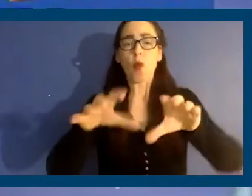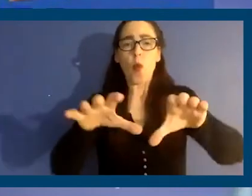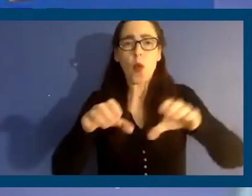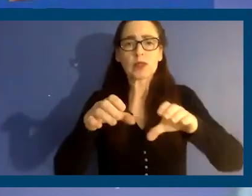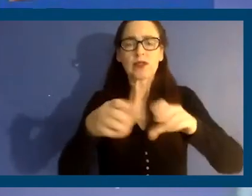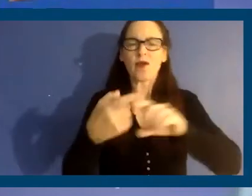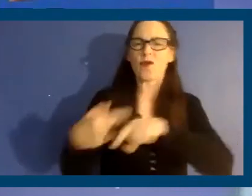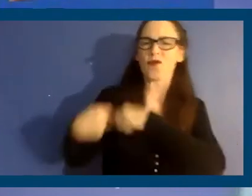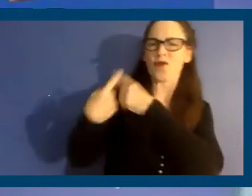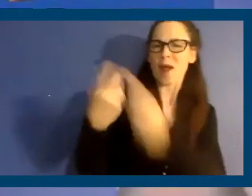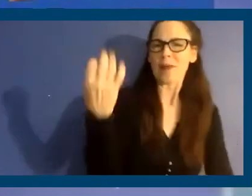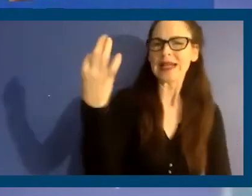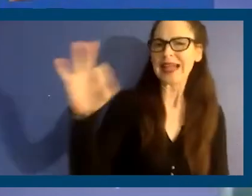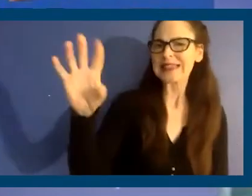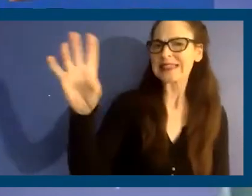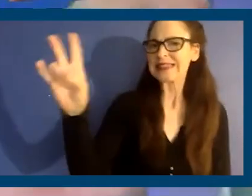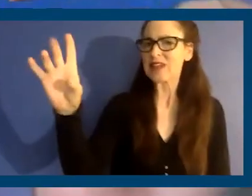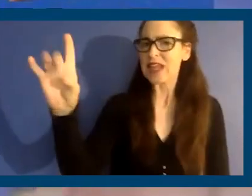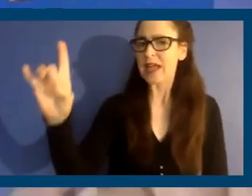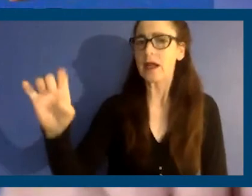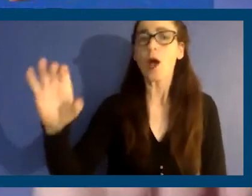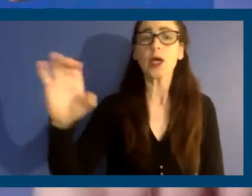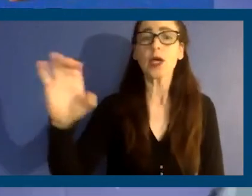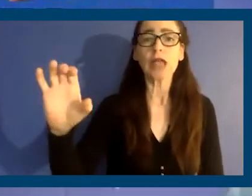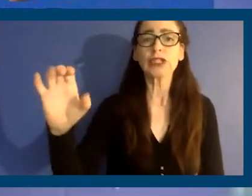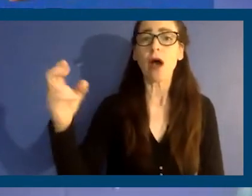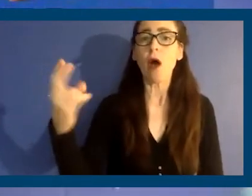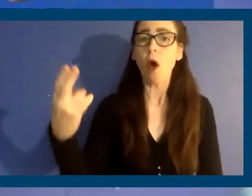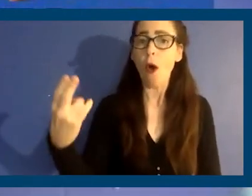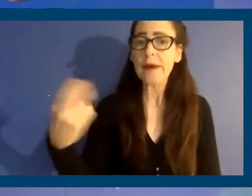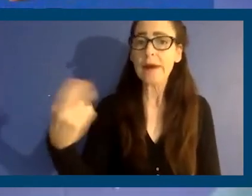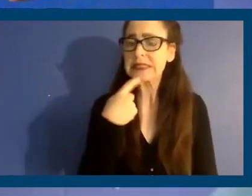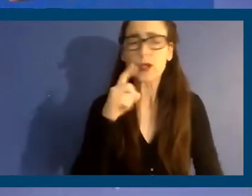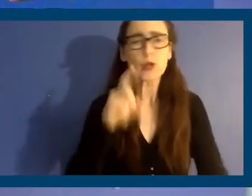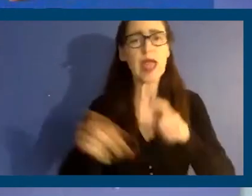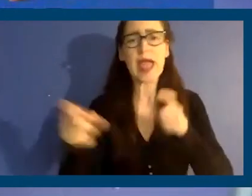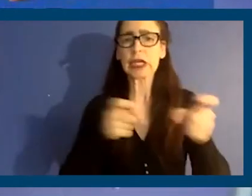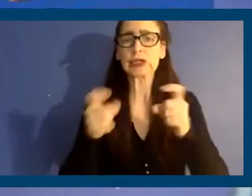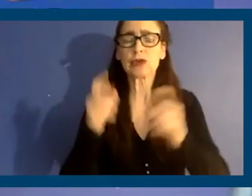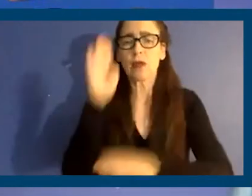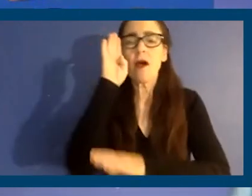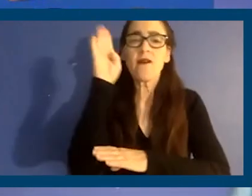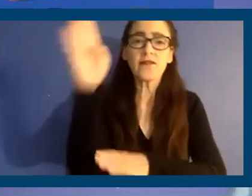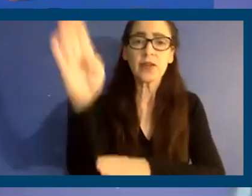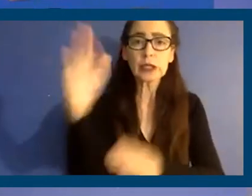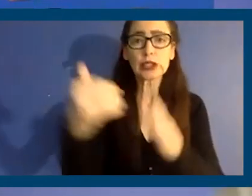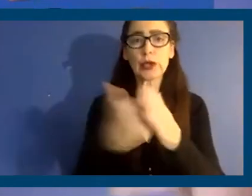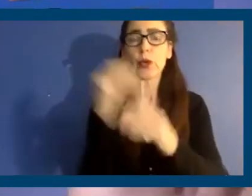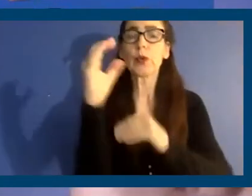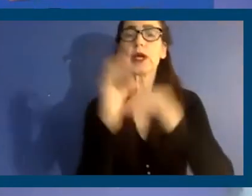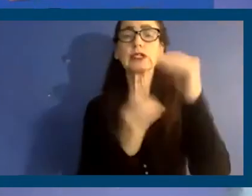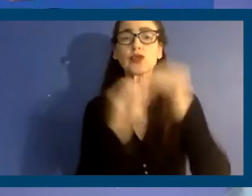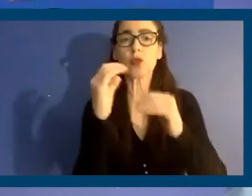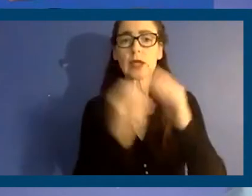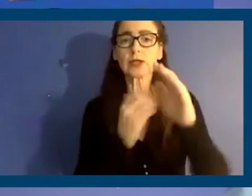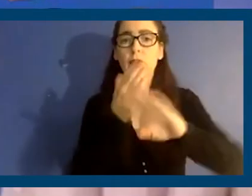because Costa Hawkins says that you have to, you cannot control future new construction after